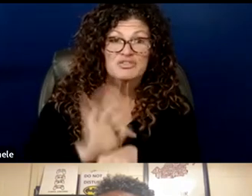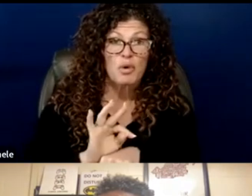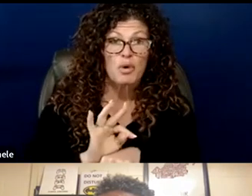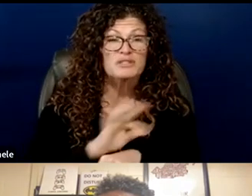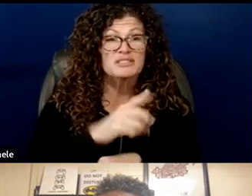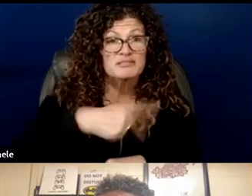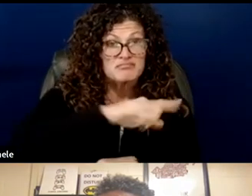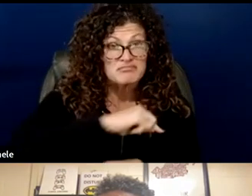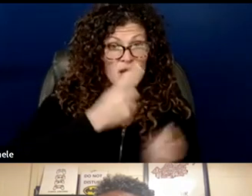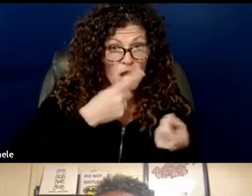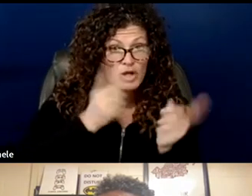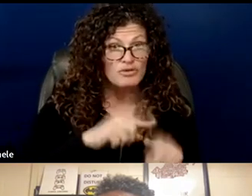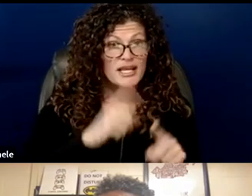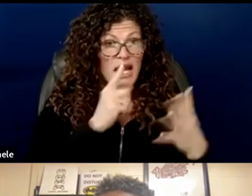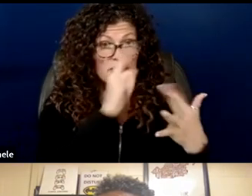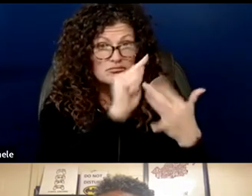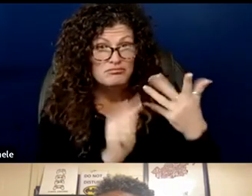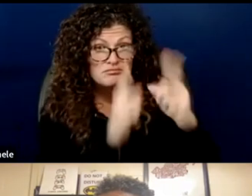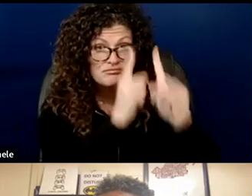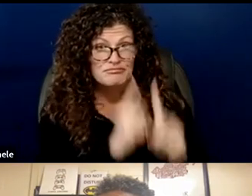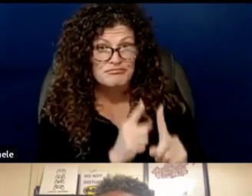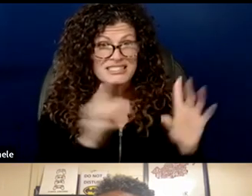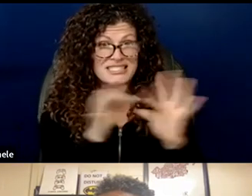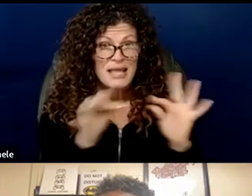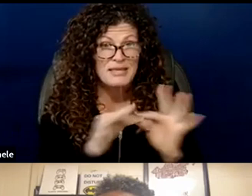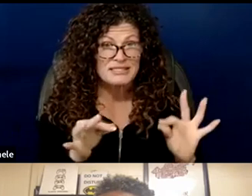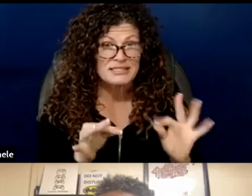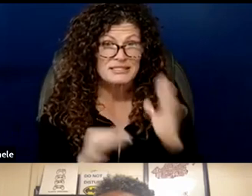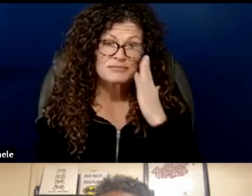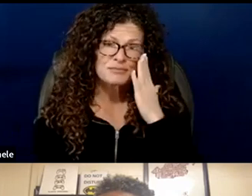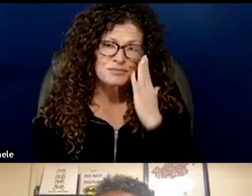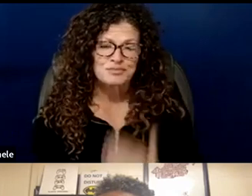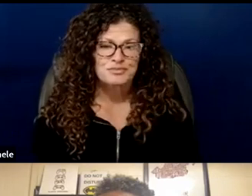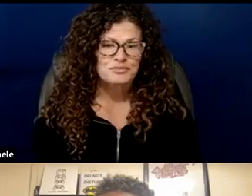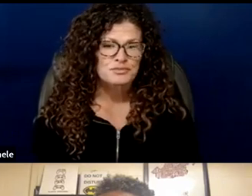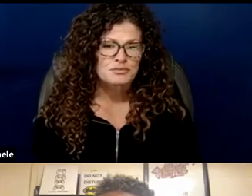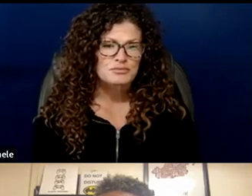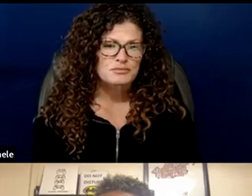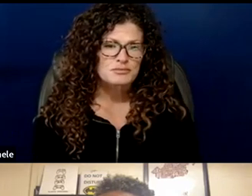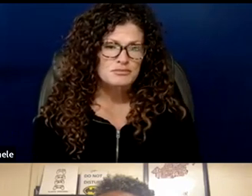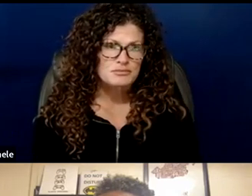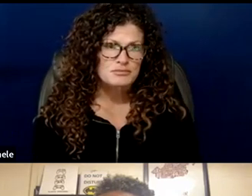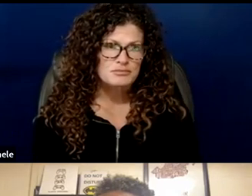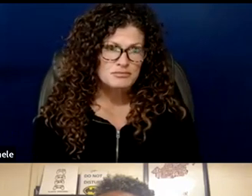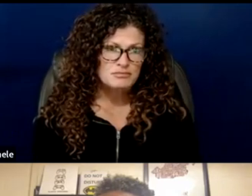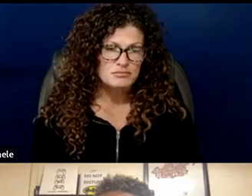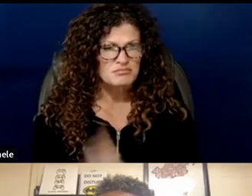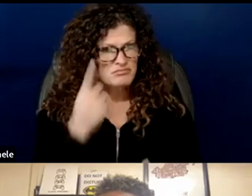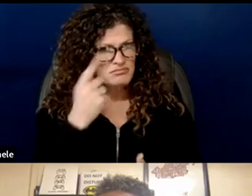the most important statement to include in the superintendent's job description currently in development